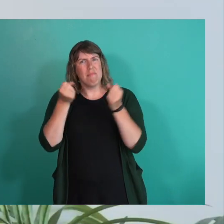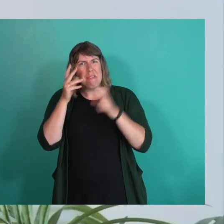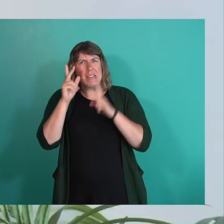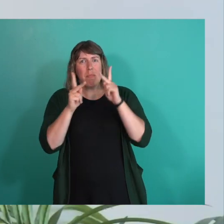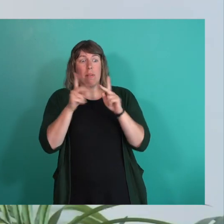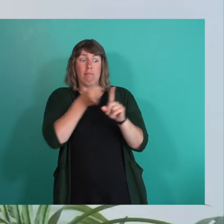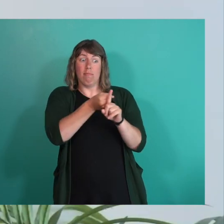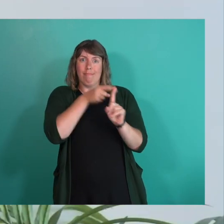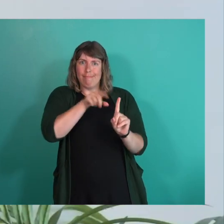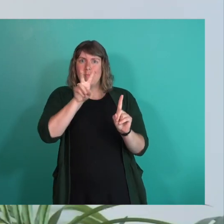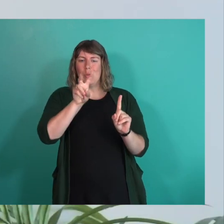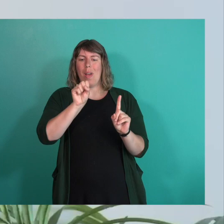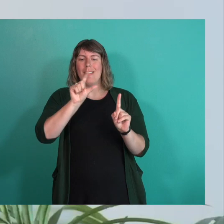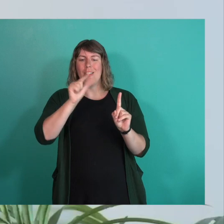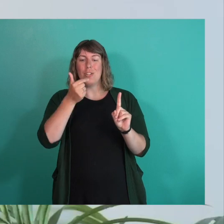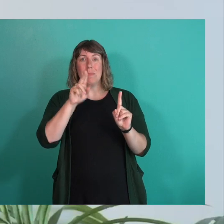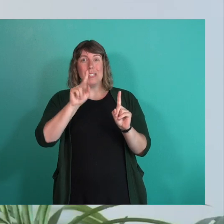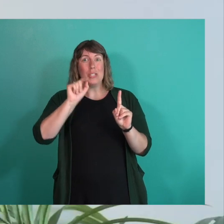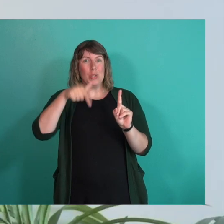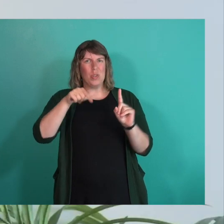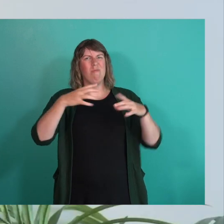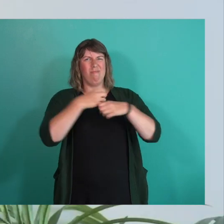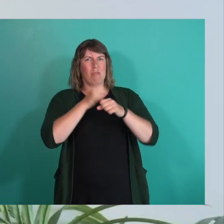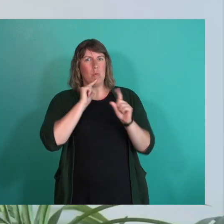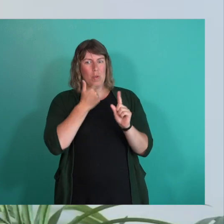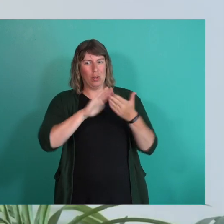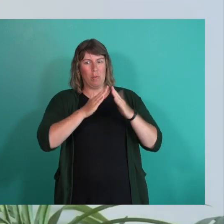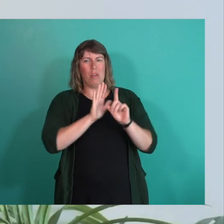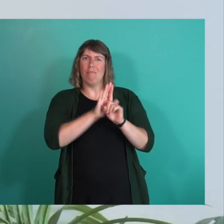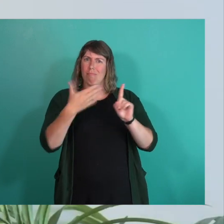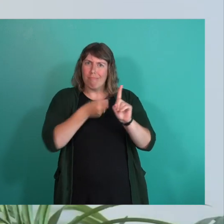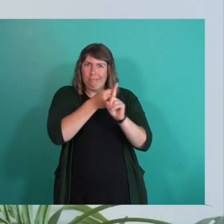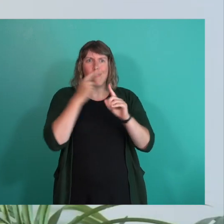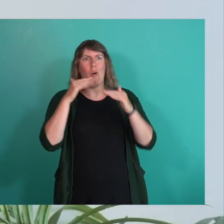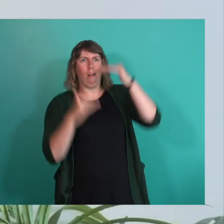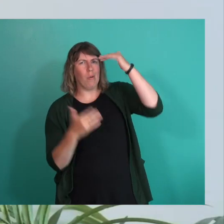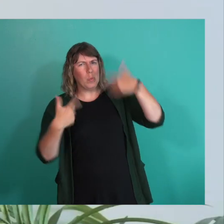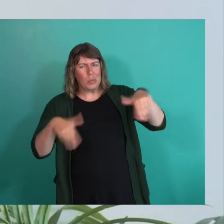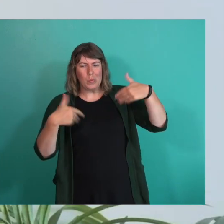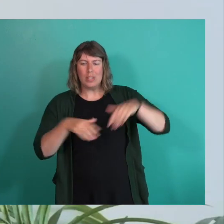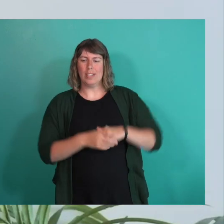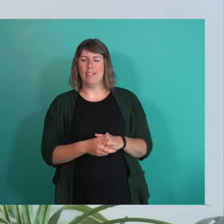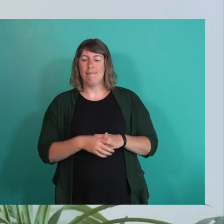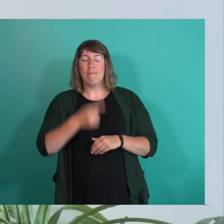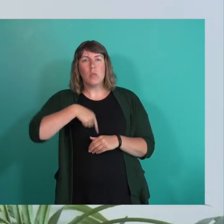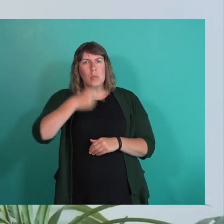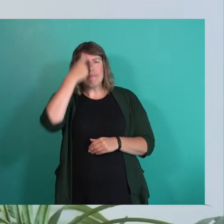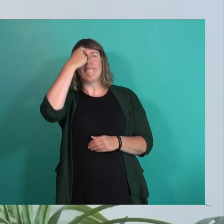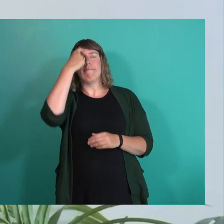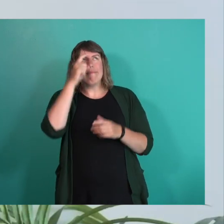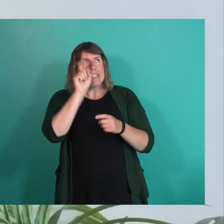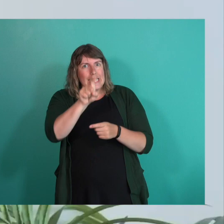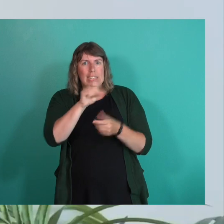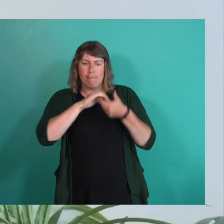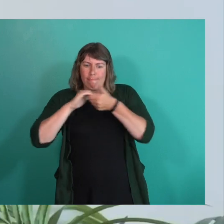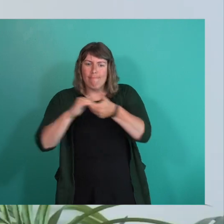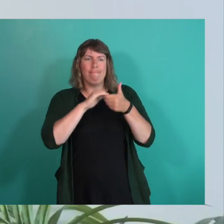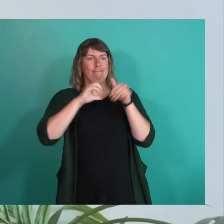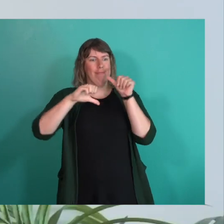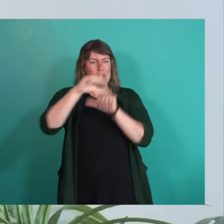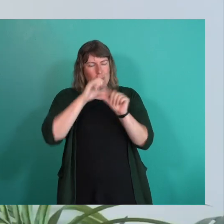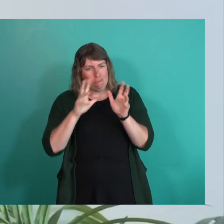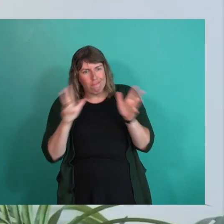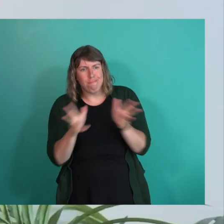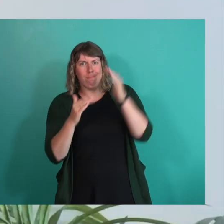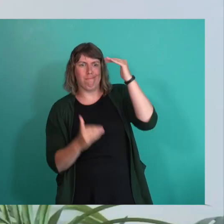members of the 2Ls LGBTQ+, community unequally. It has reminded us that we need each other to help create